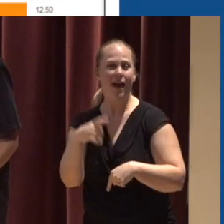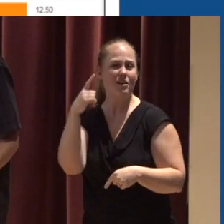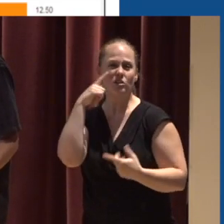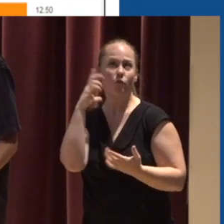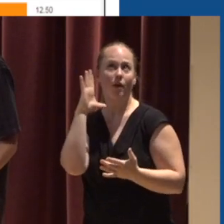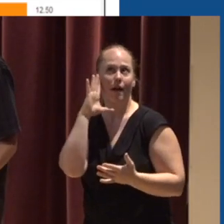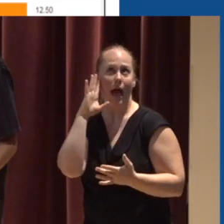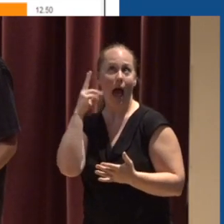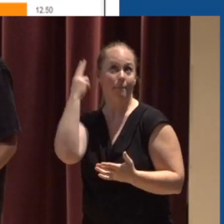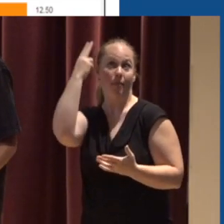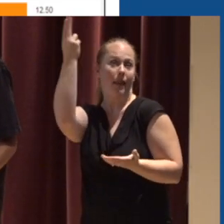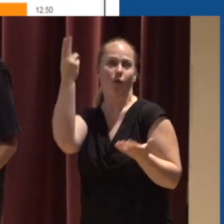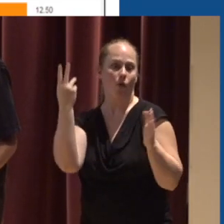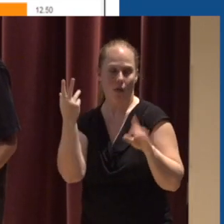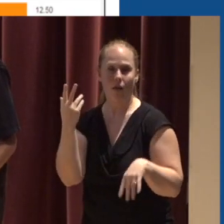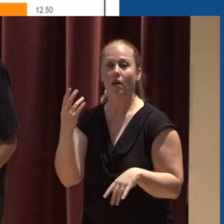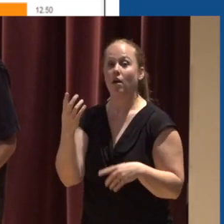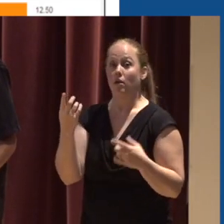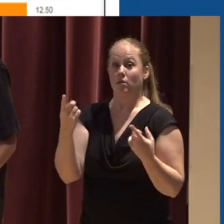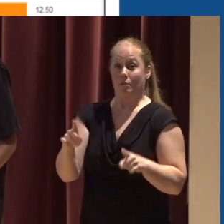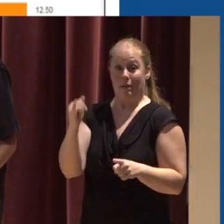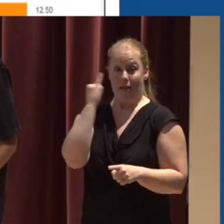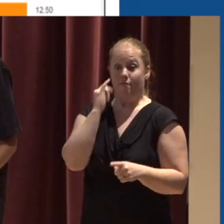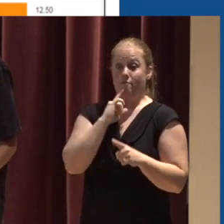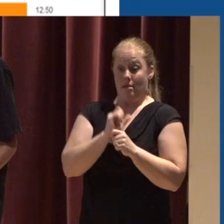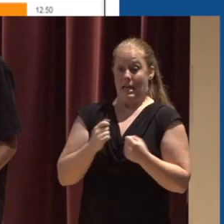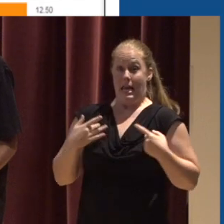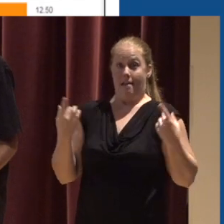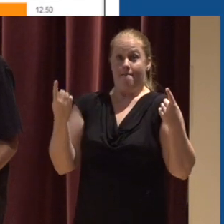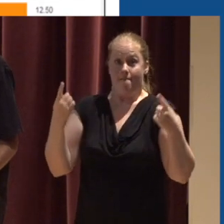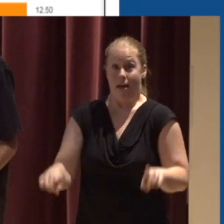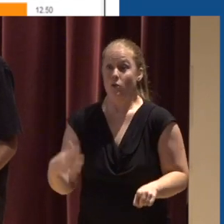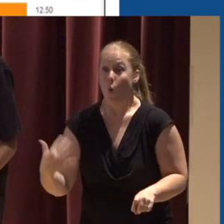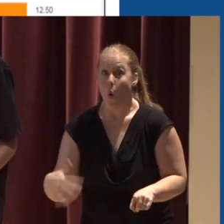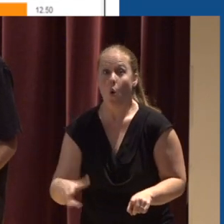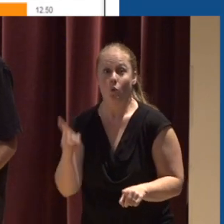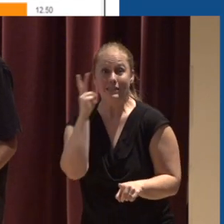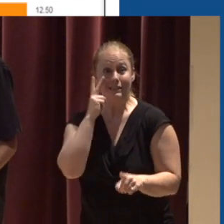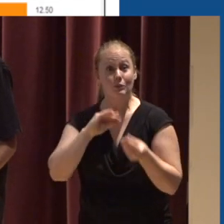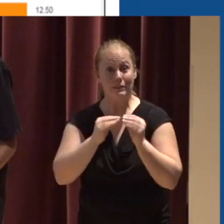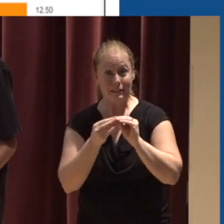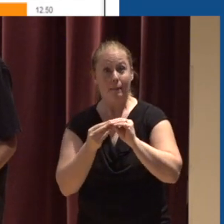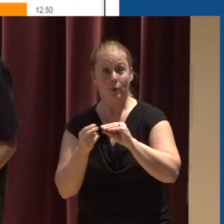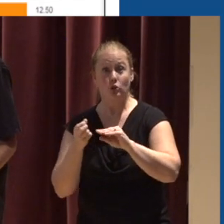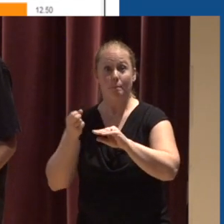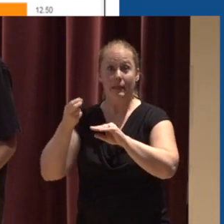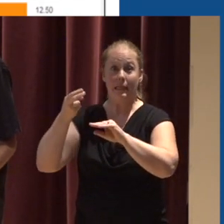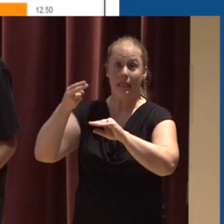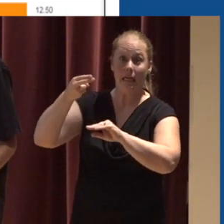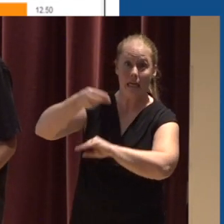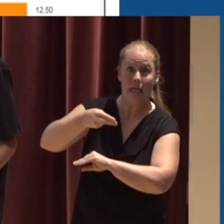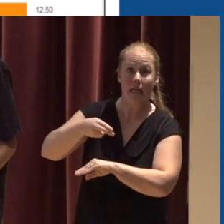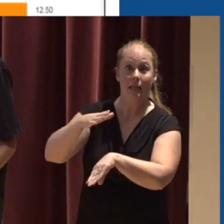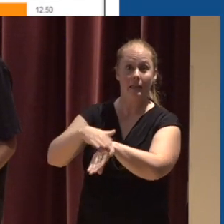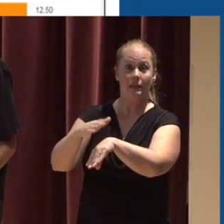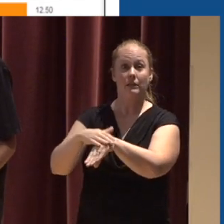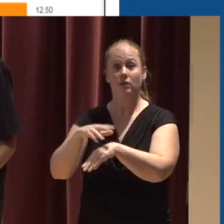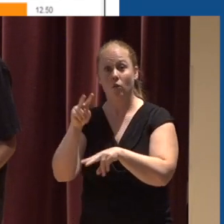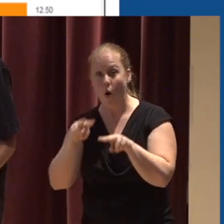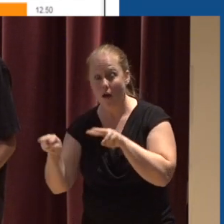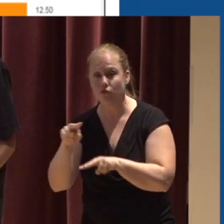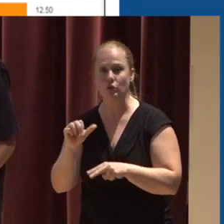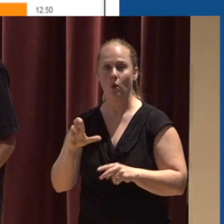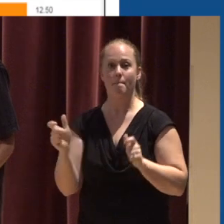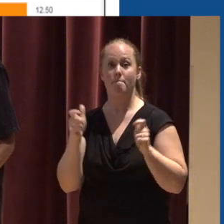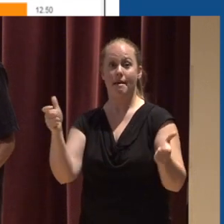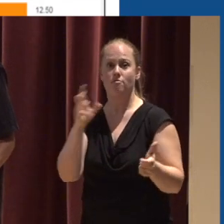purposes Let's say that we happen to be in an event And we start to see these levels start to surpass these high water watch Or flood or major flood levels